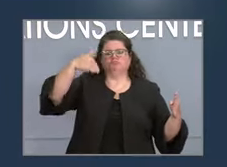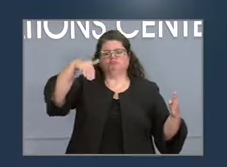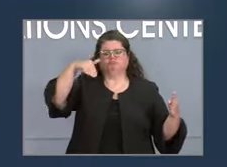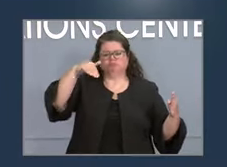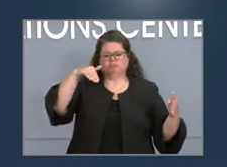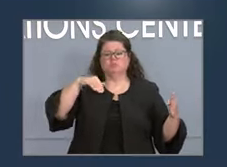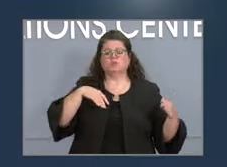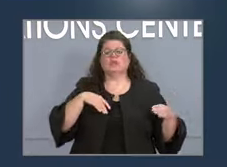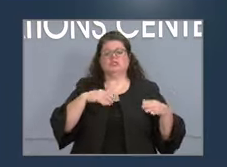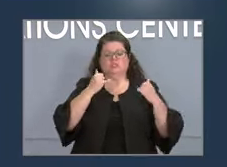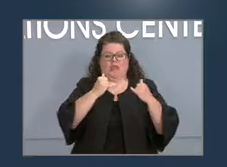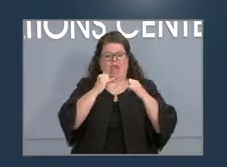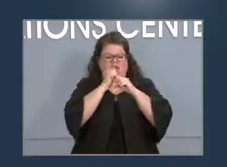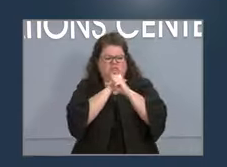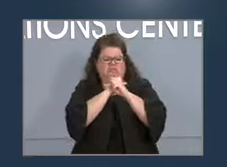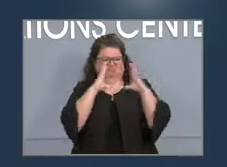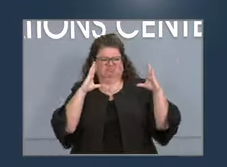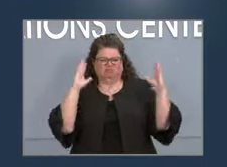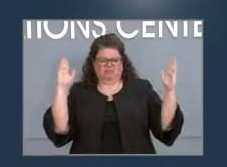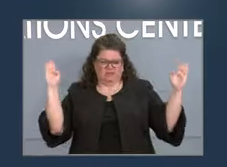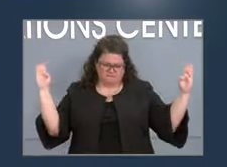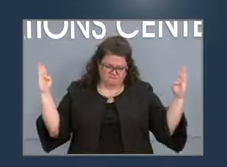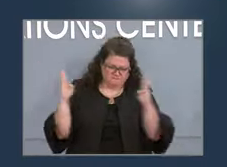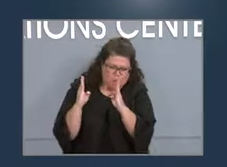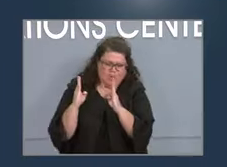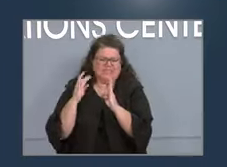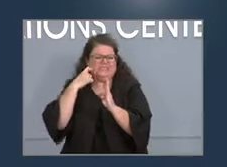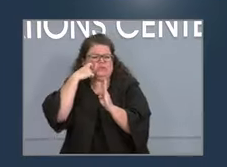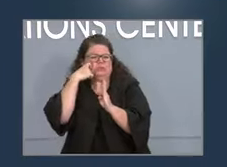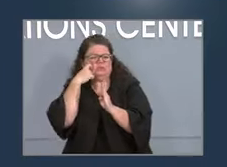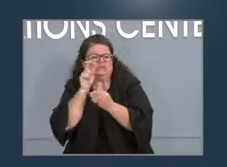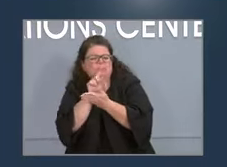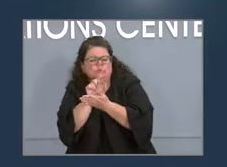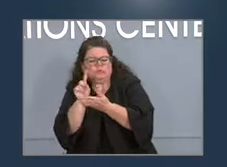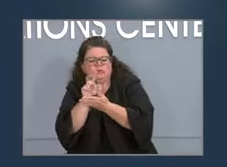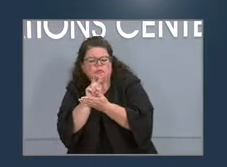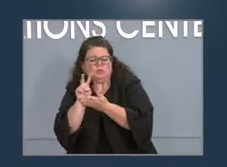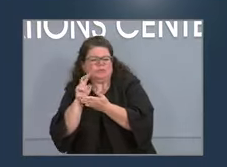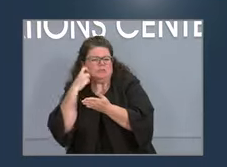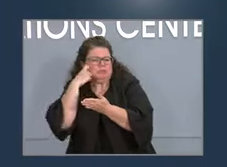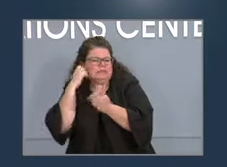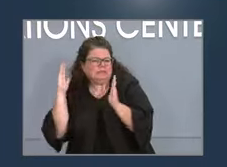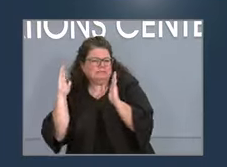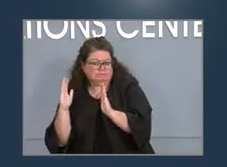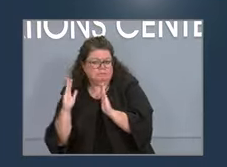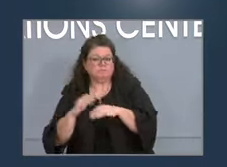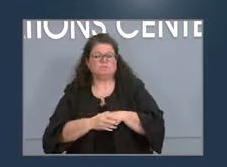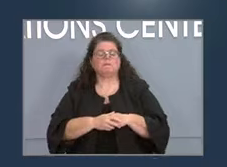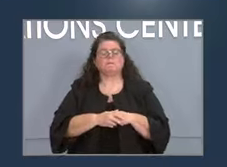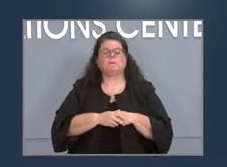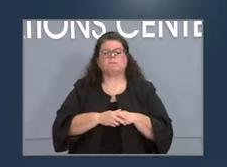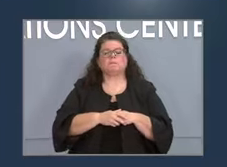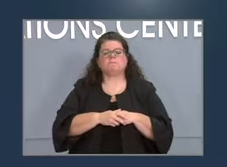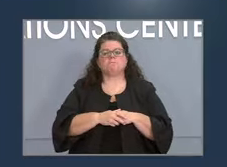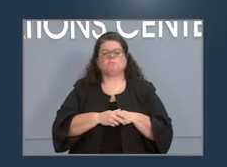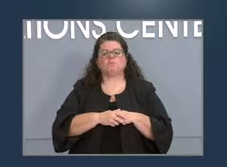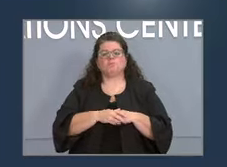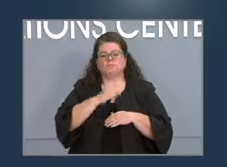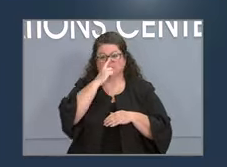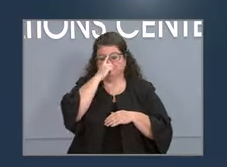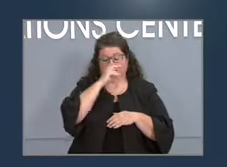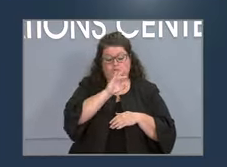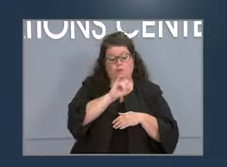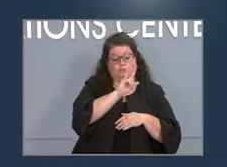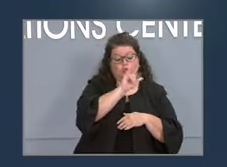So let's zoom in and look at just the last few weeks in terms of cases. On this graph, we're looking at cases from the end of